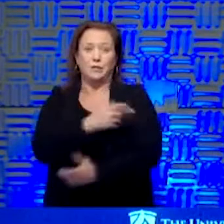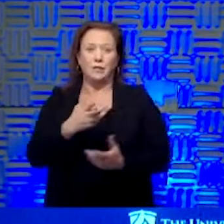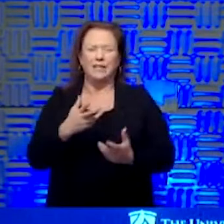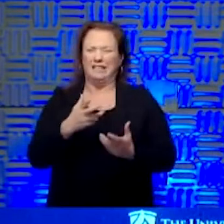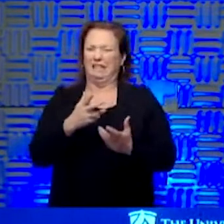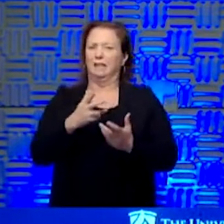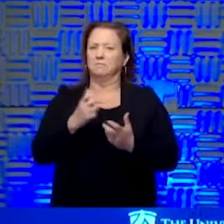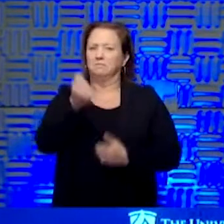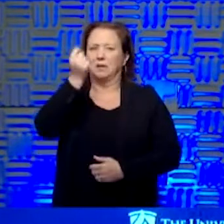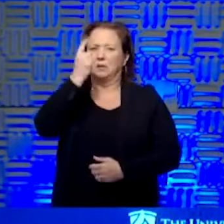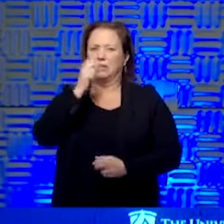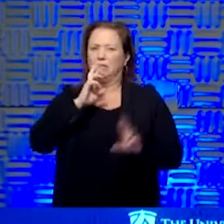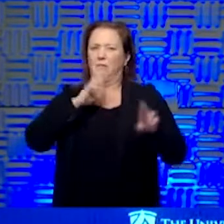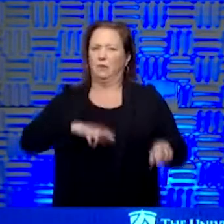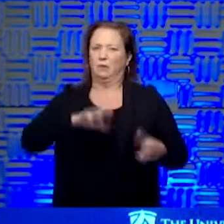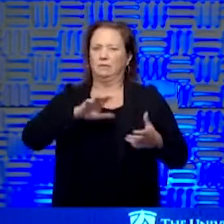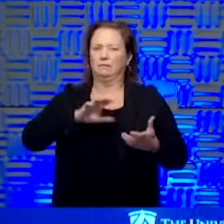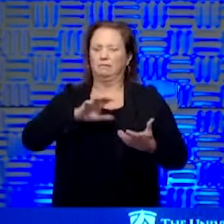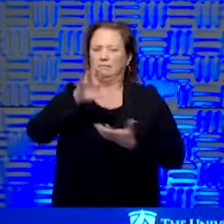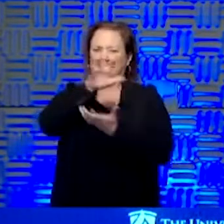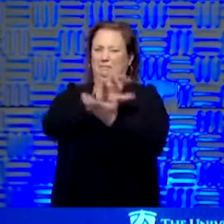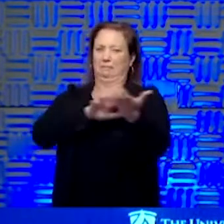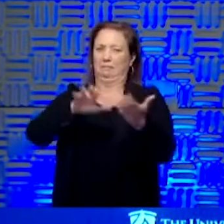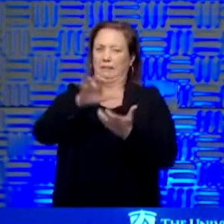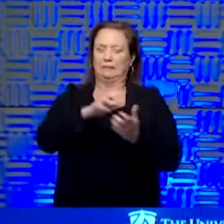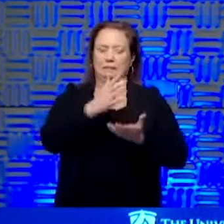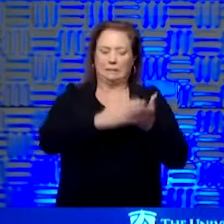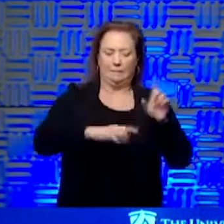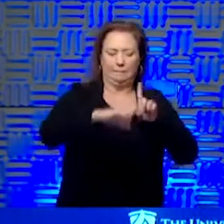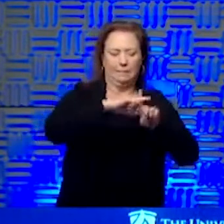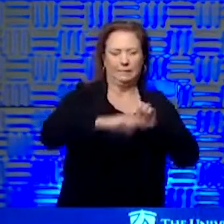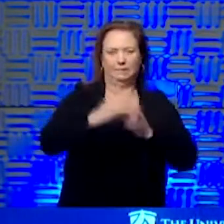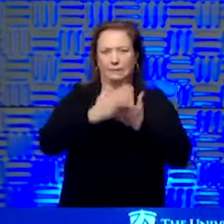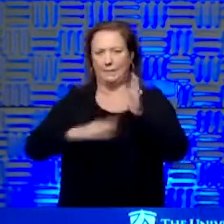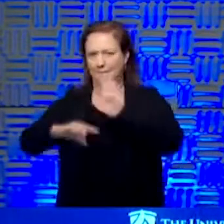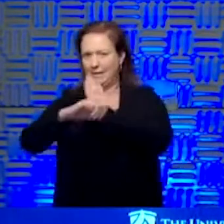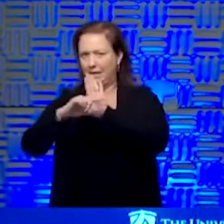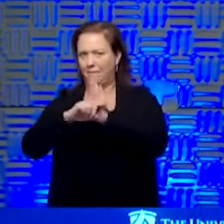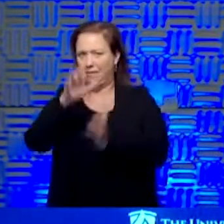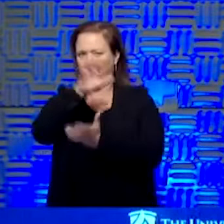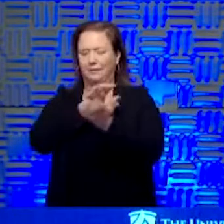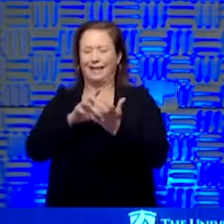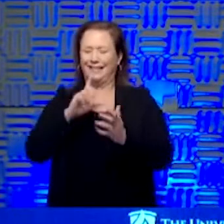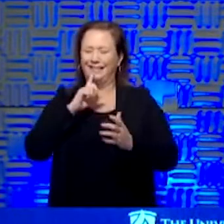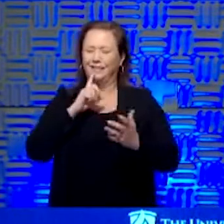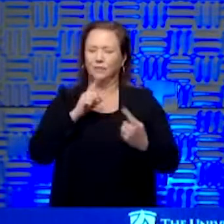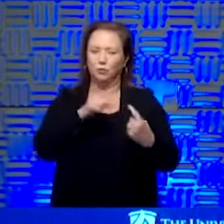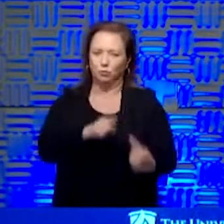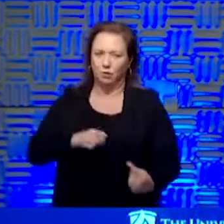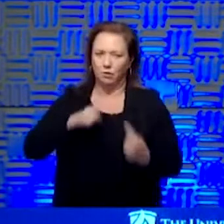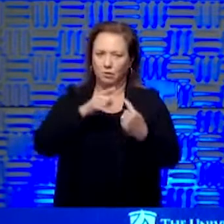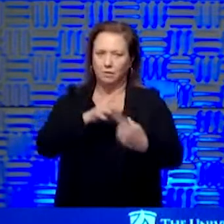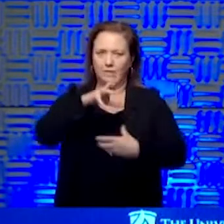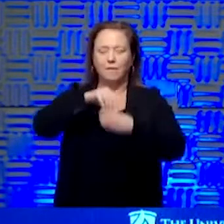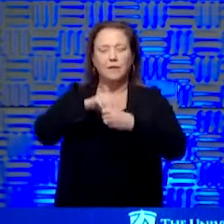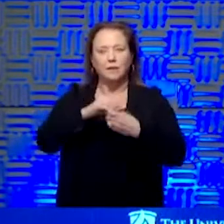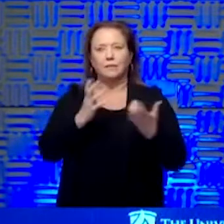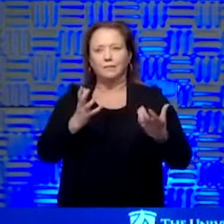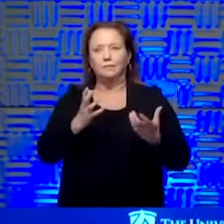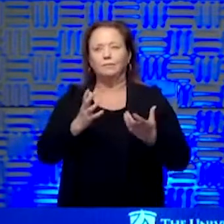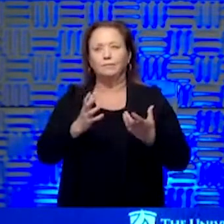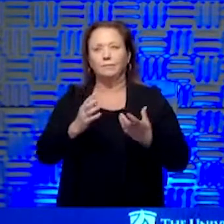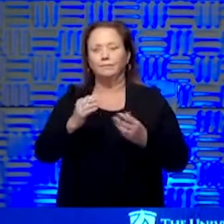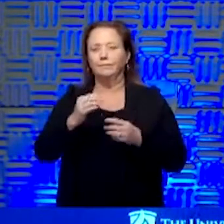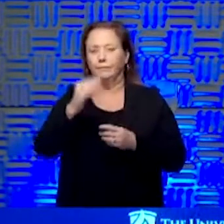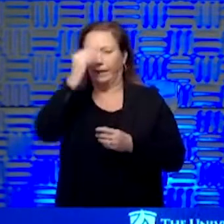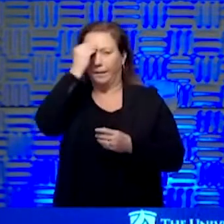lot of mixed reviews. There's a lot of, there's just a lot of physiological struggles with that. I think everybody has that idea in the